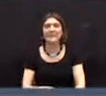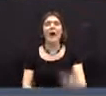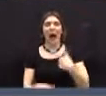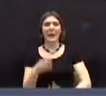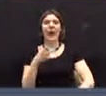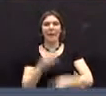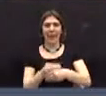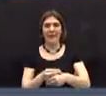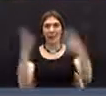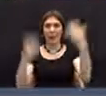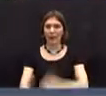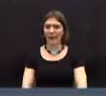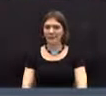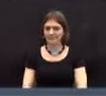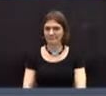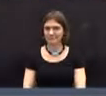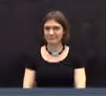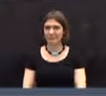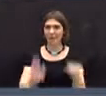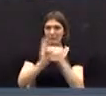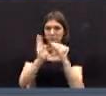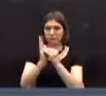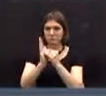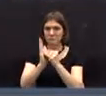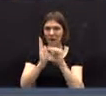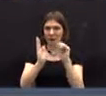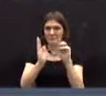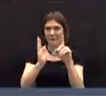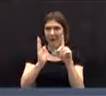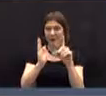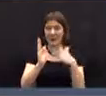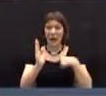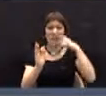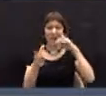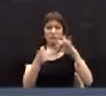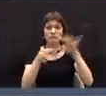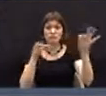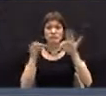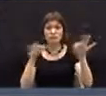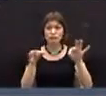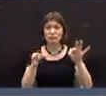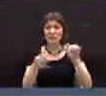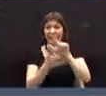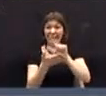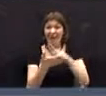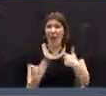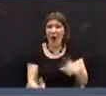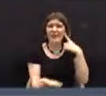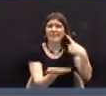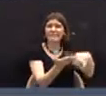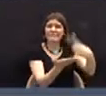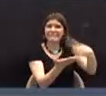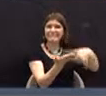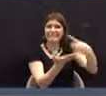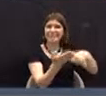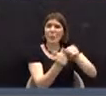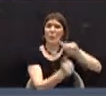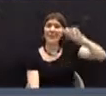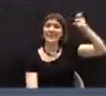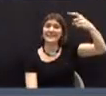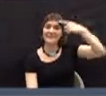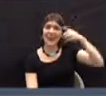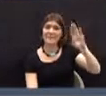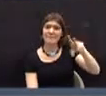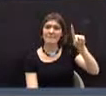Amend, then. Okay. And I could speak also briefly to the legality. I have discussed this matter with the state